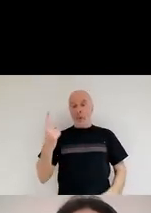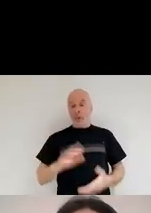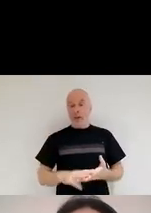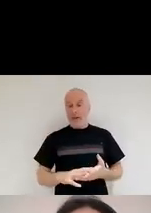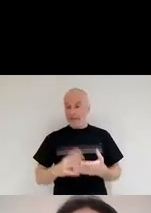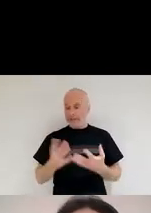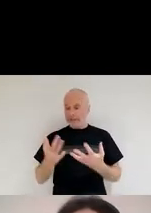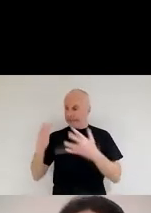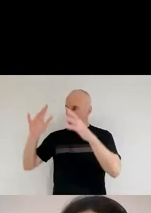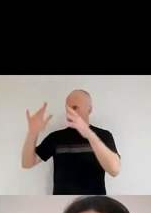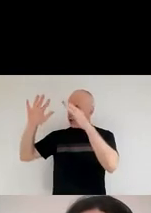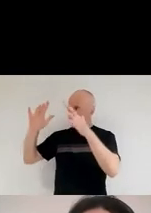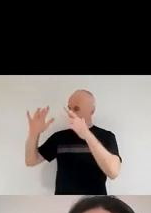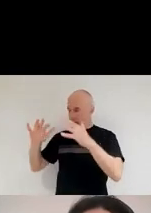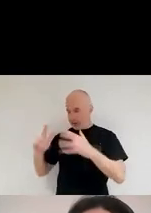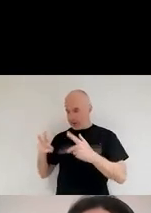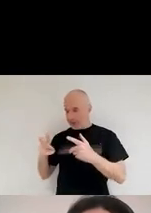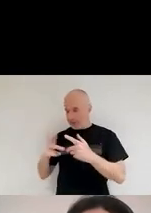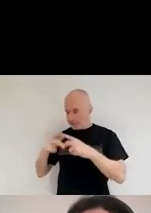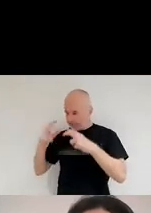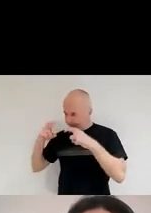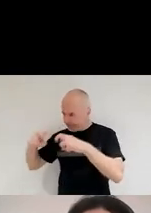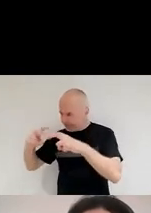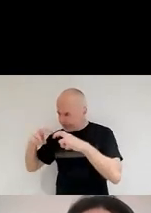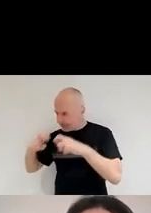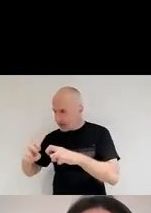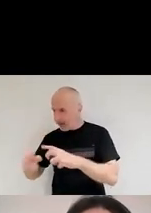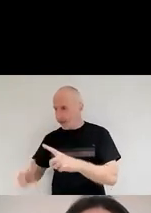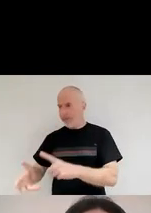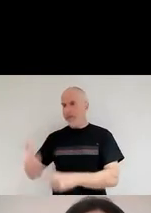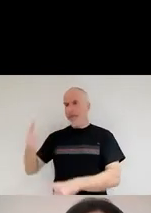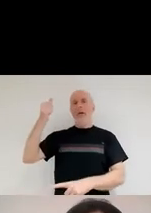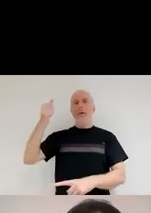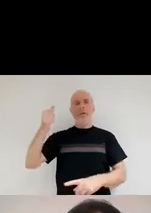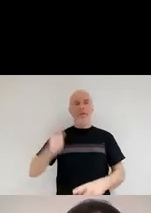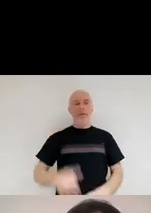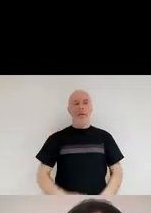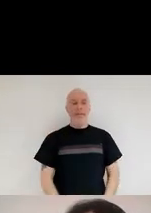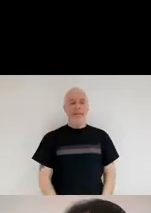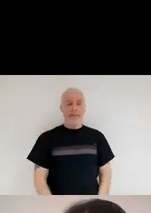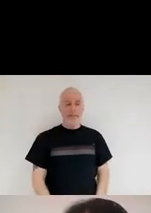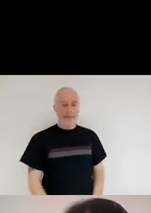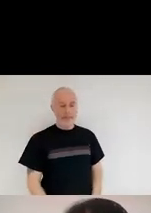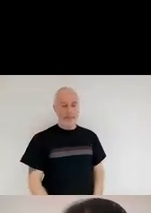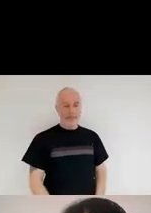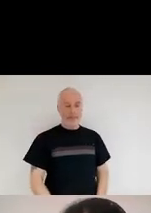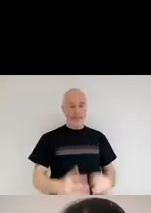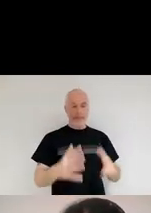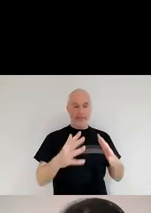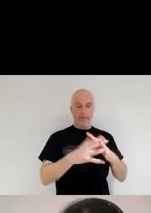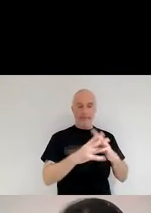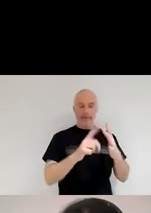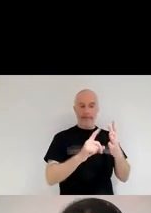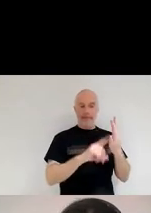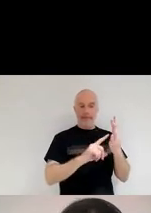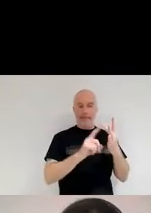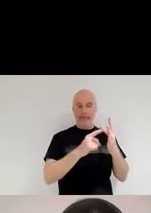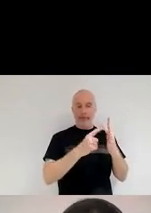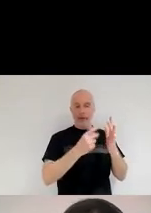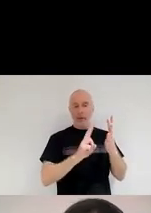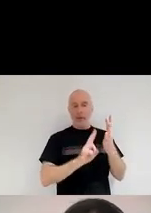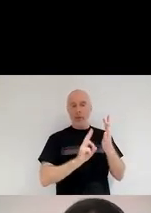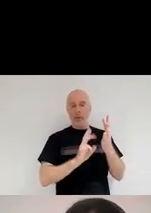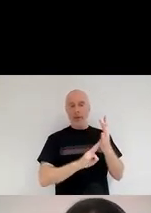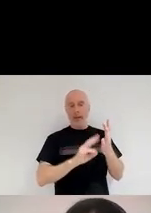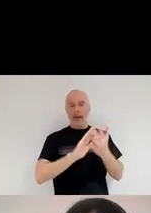was started being discovered. And this takes us to William Herschel, which is probably an astronomer